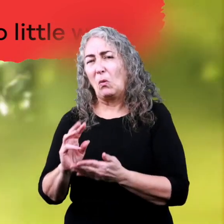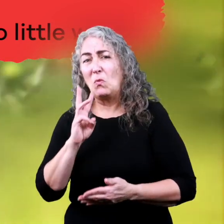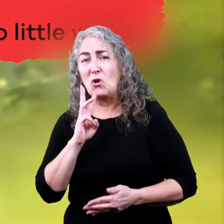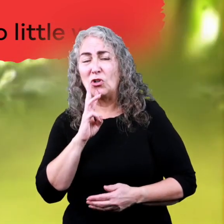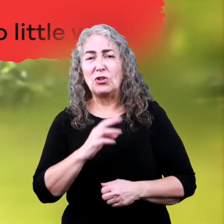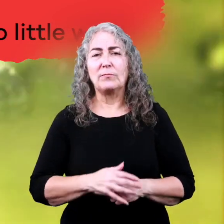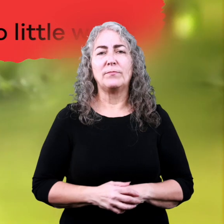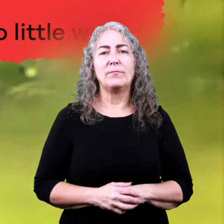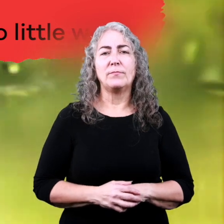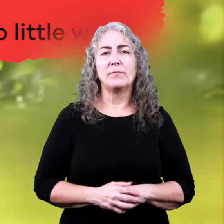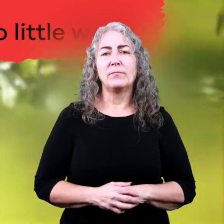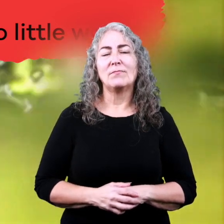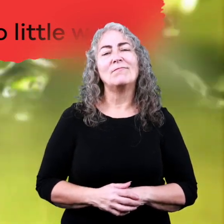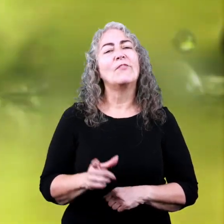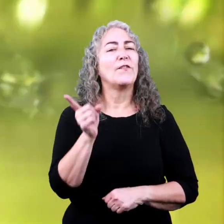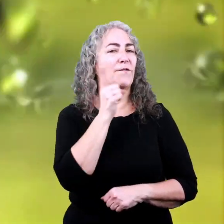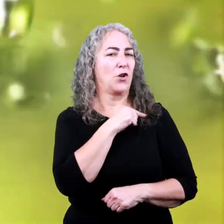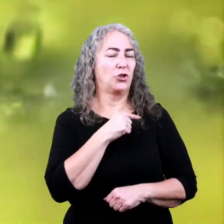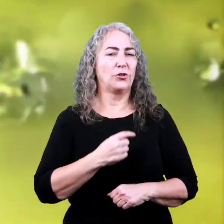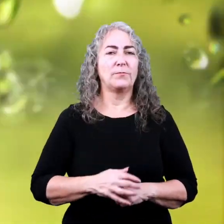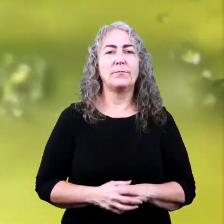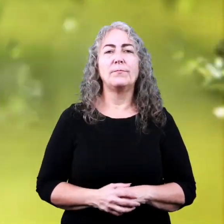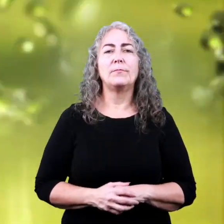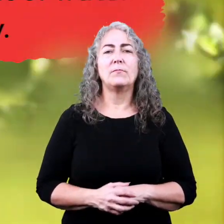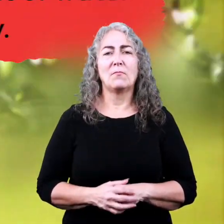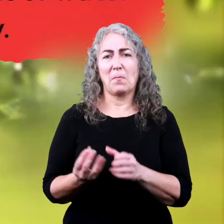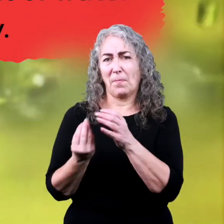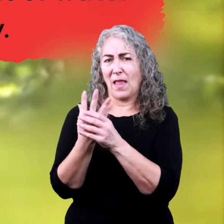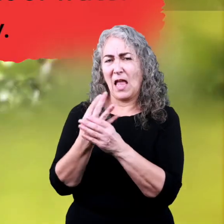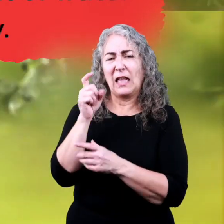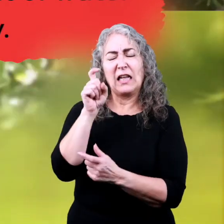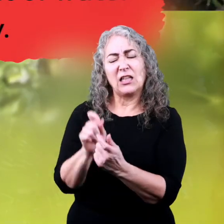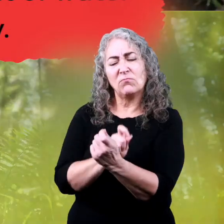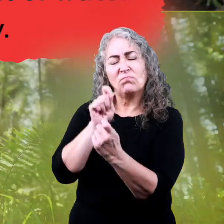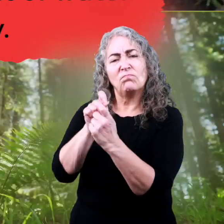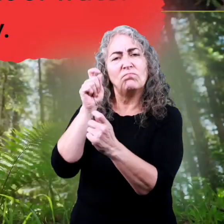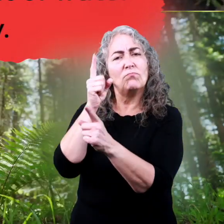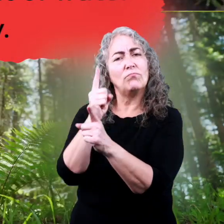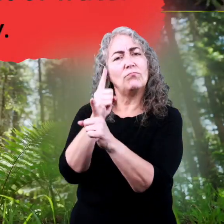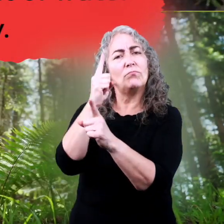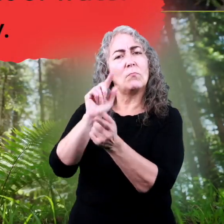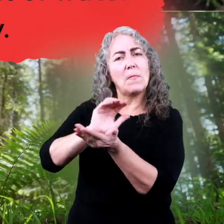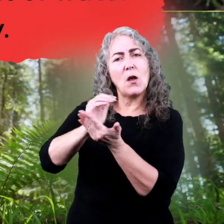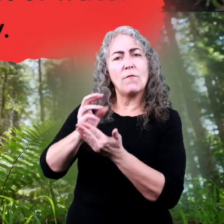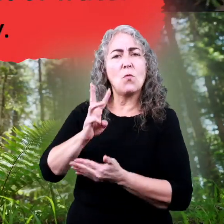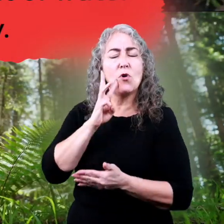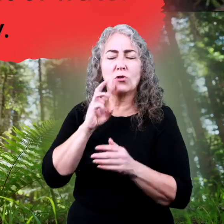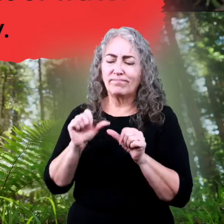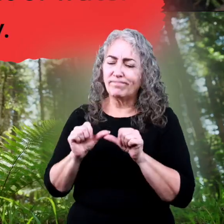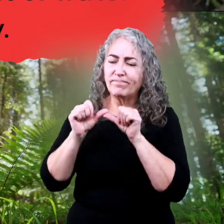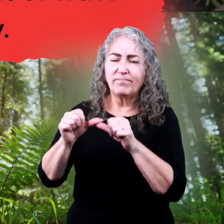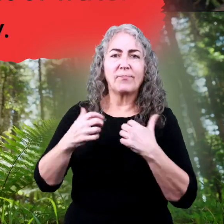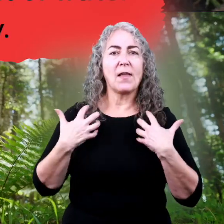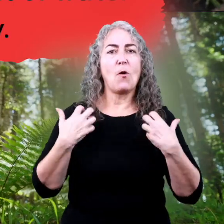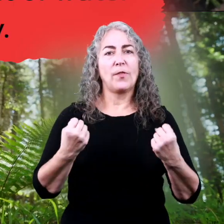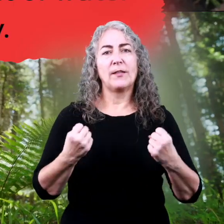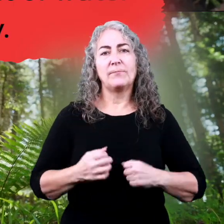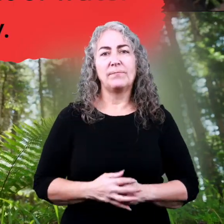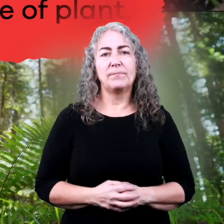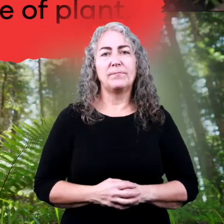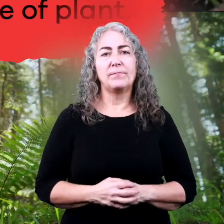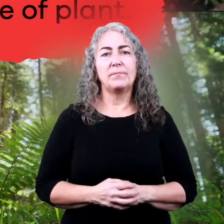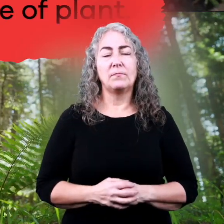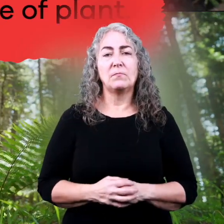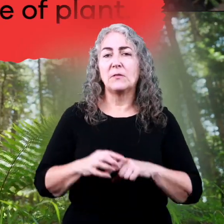water. False. Plants need just the right amount of water in order to stay healthy.